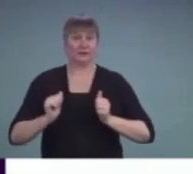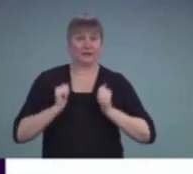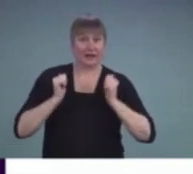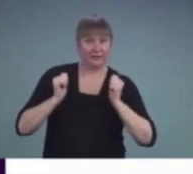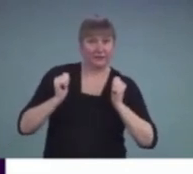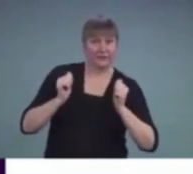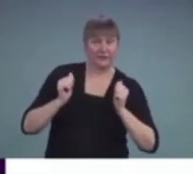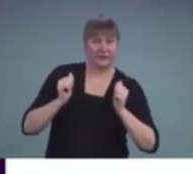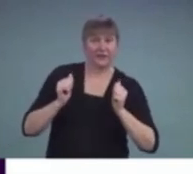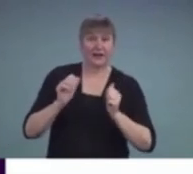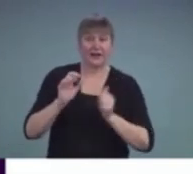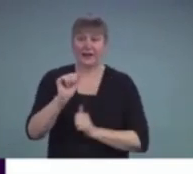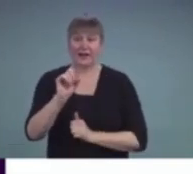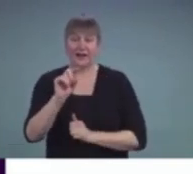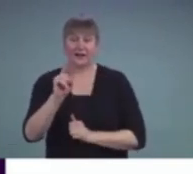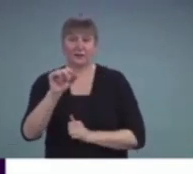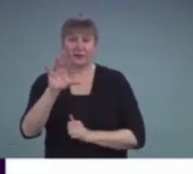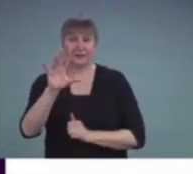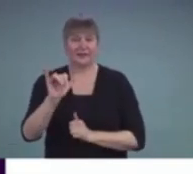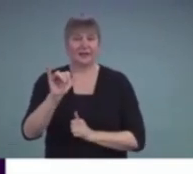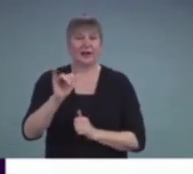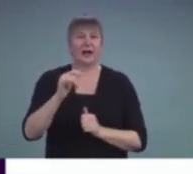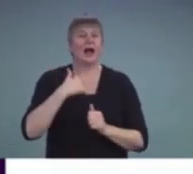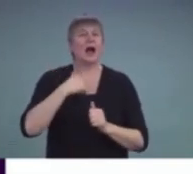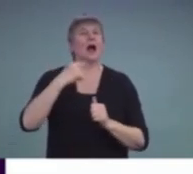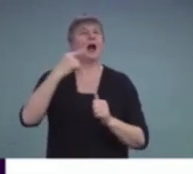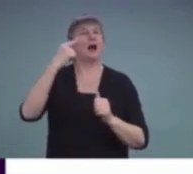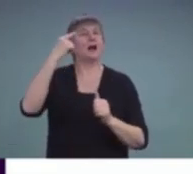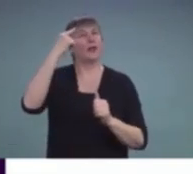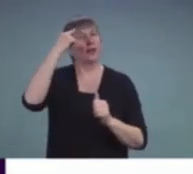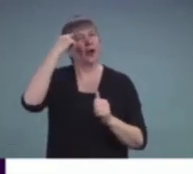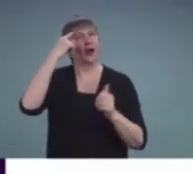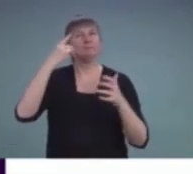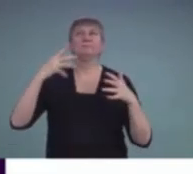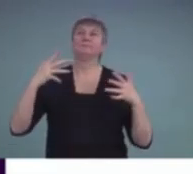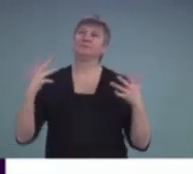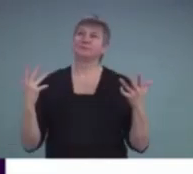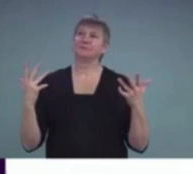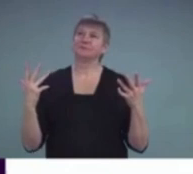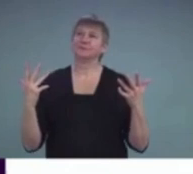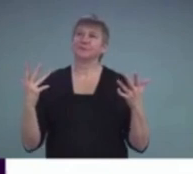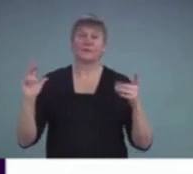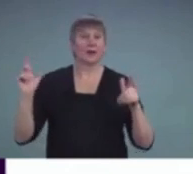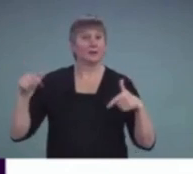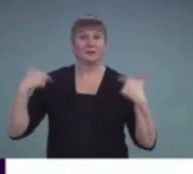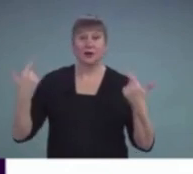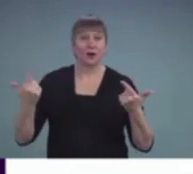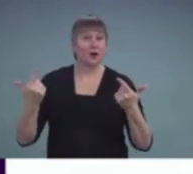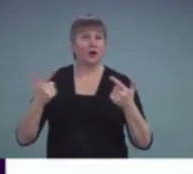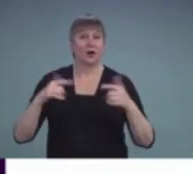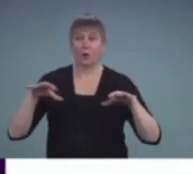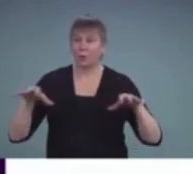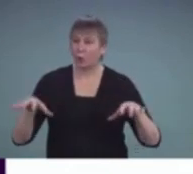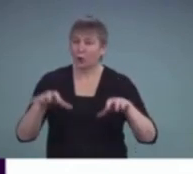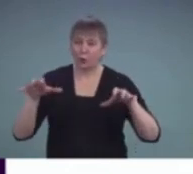what was really important is that I've seen, we've done so much work to have students become better self-advocates for